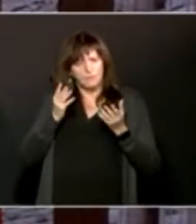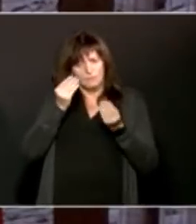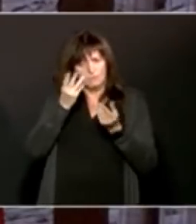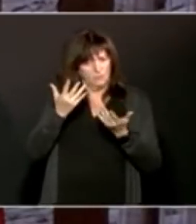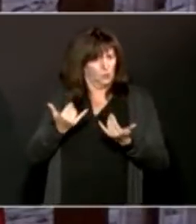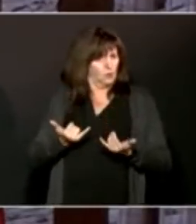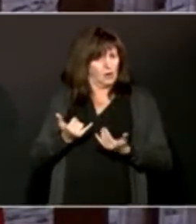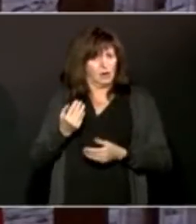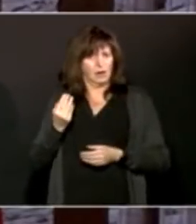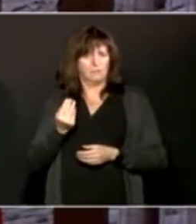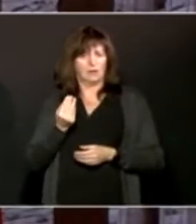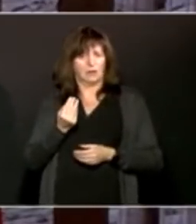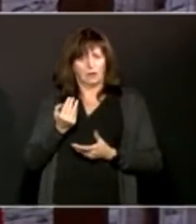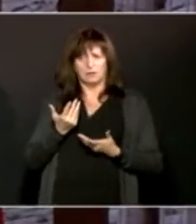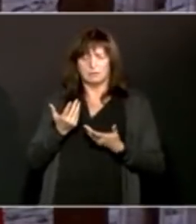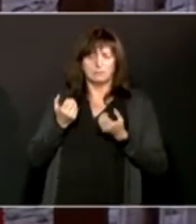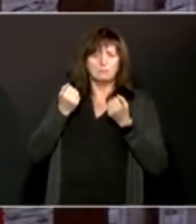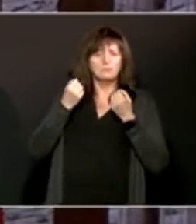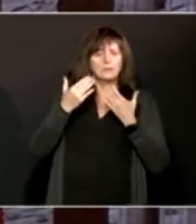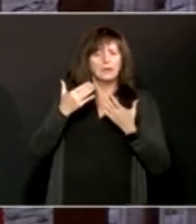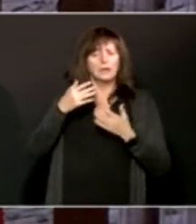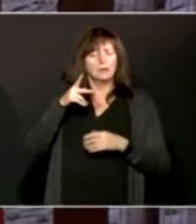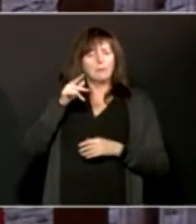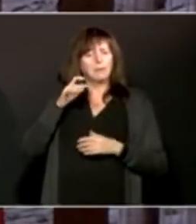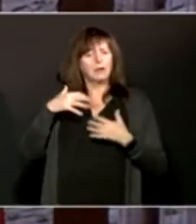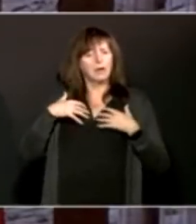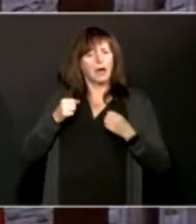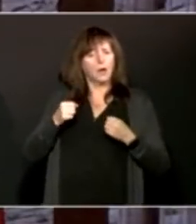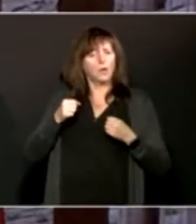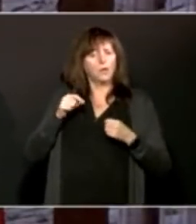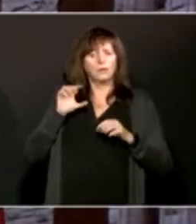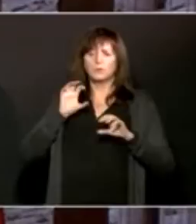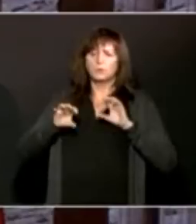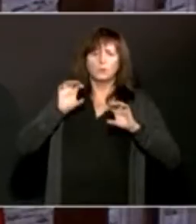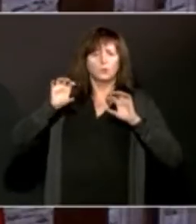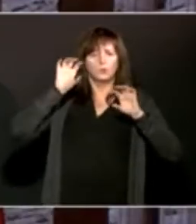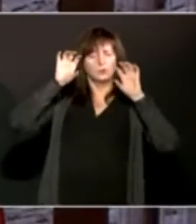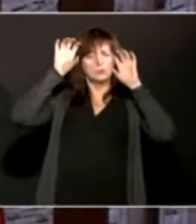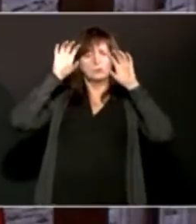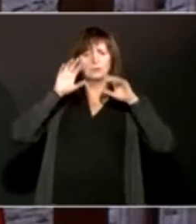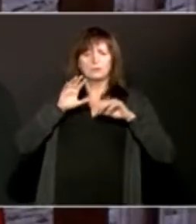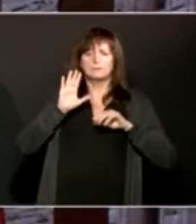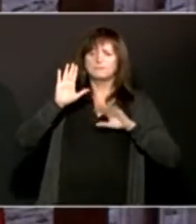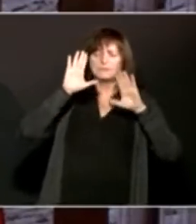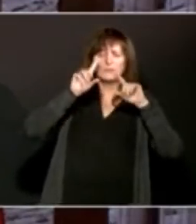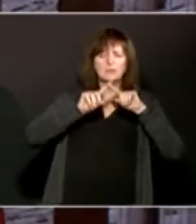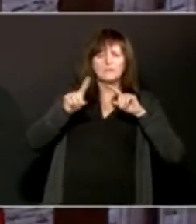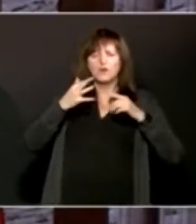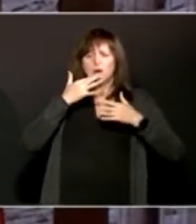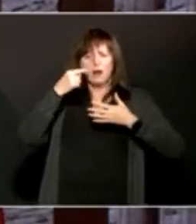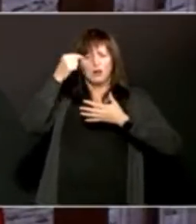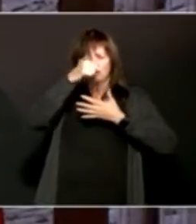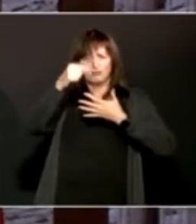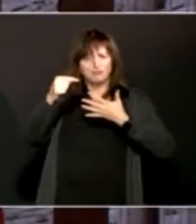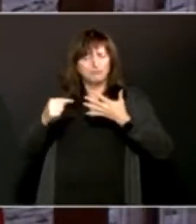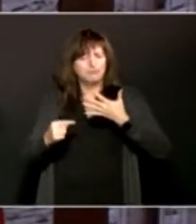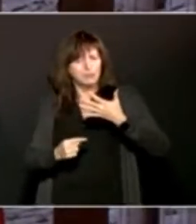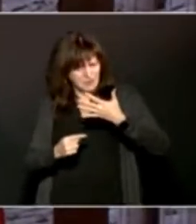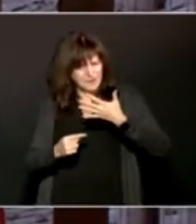health units have been progressing into the framework and different levels as of midnight or 12.01